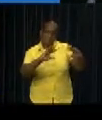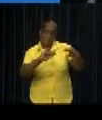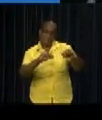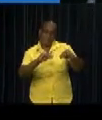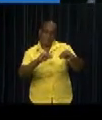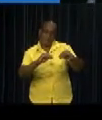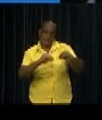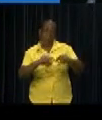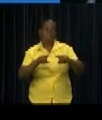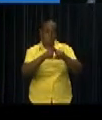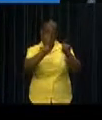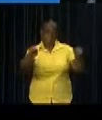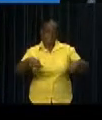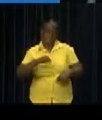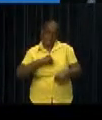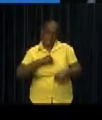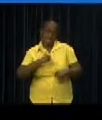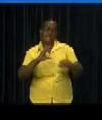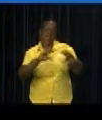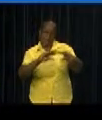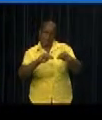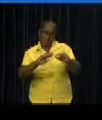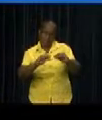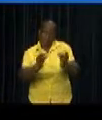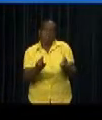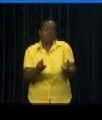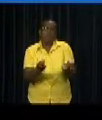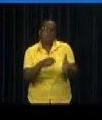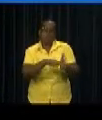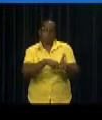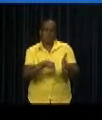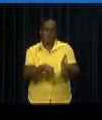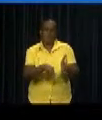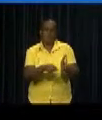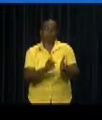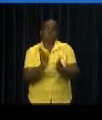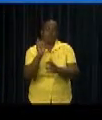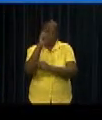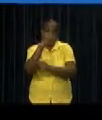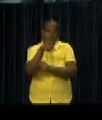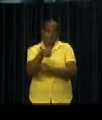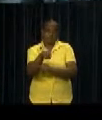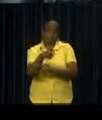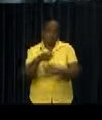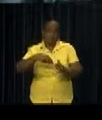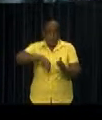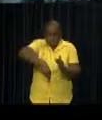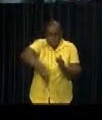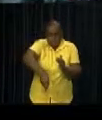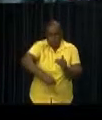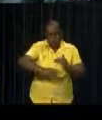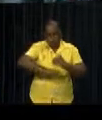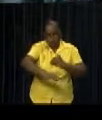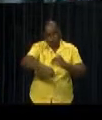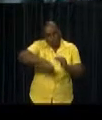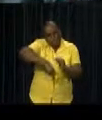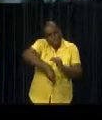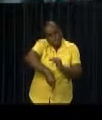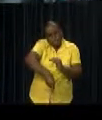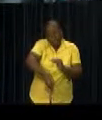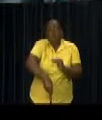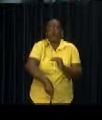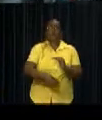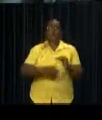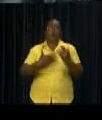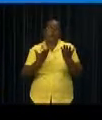residents in Wegnarze. The plot owners were informed by means of a presentation. Previously, the company drilled